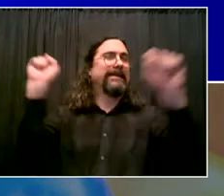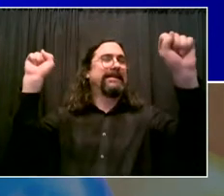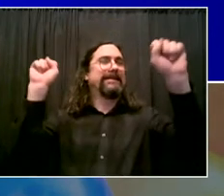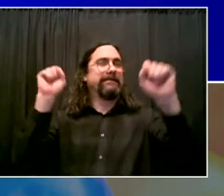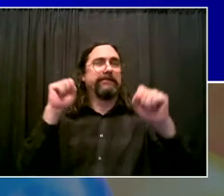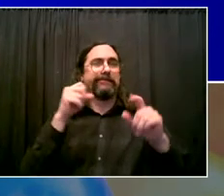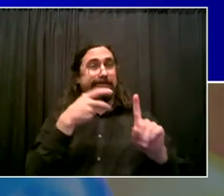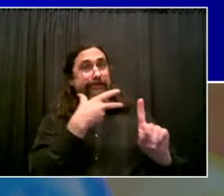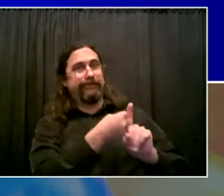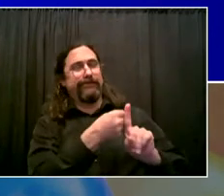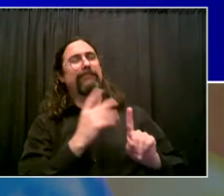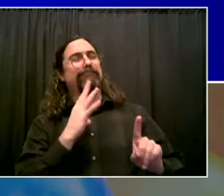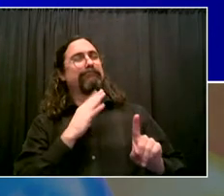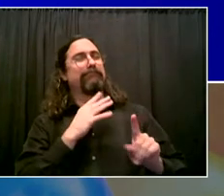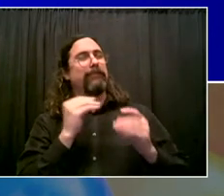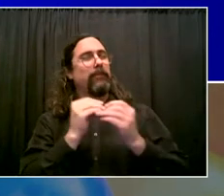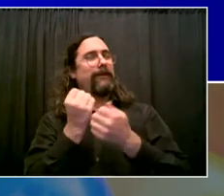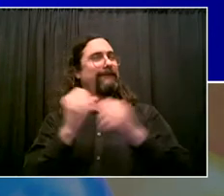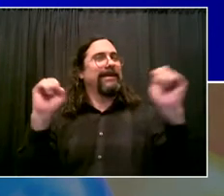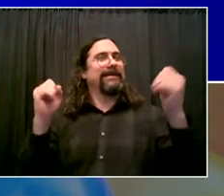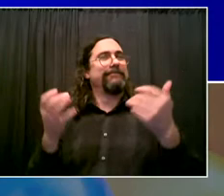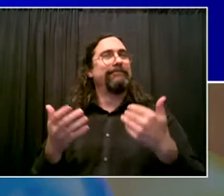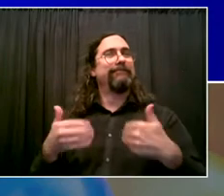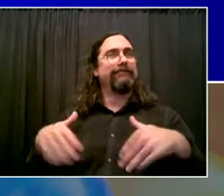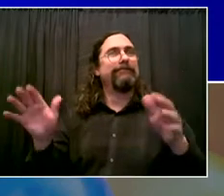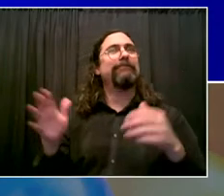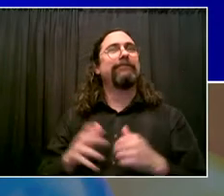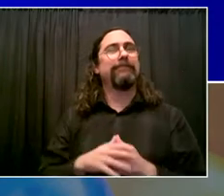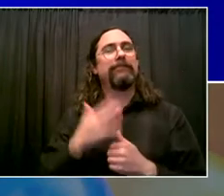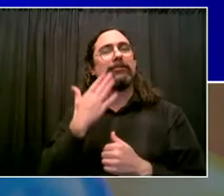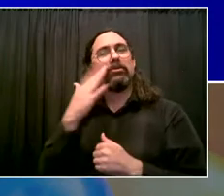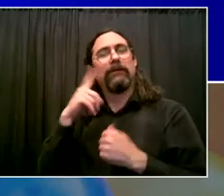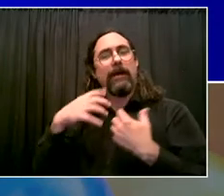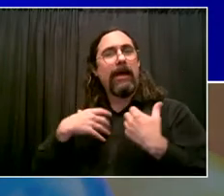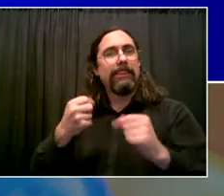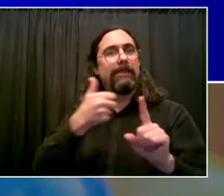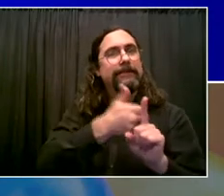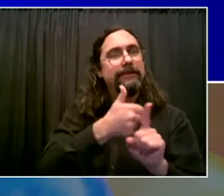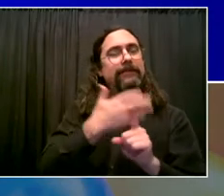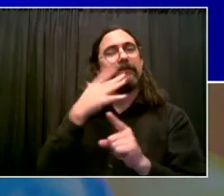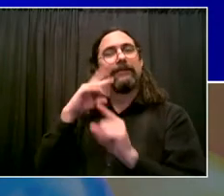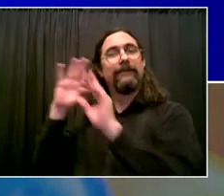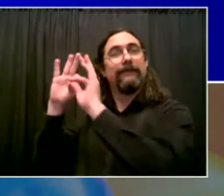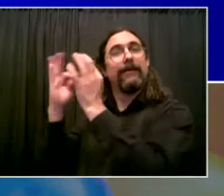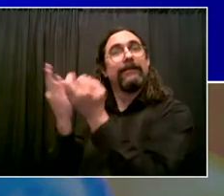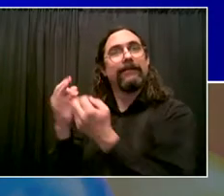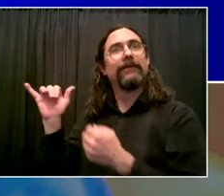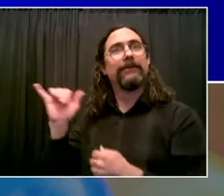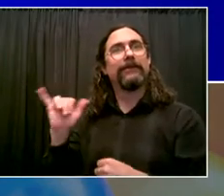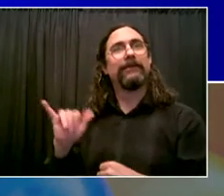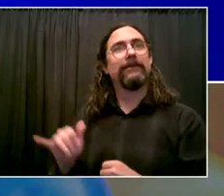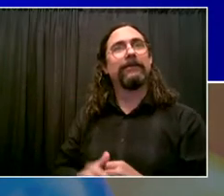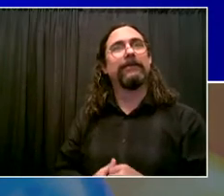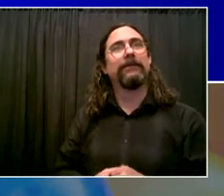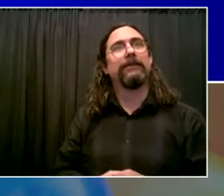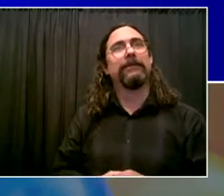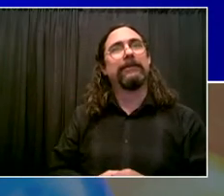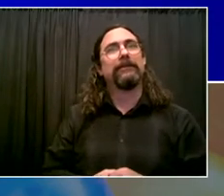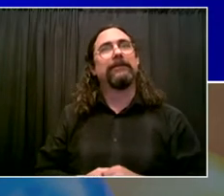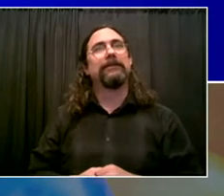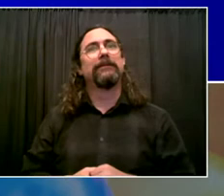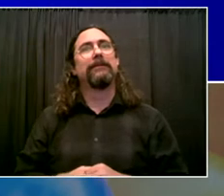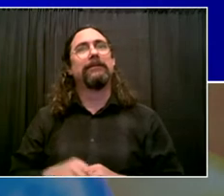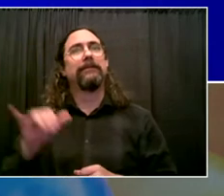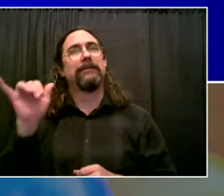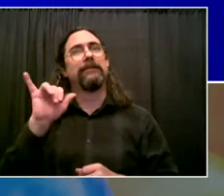part of what we do from this point on. Now, we know on top of that, some people just need a little extra encouragement, a little extra focus. So the incentives